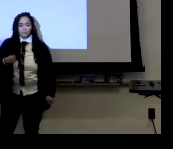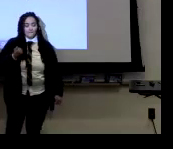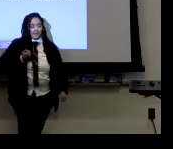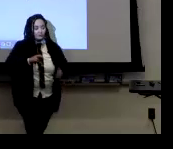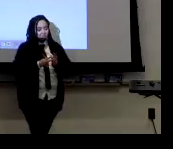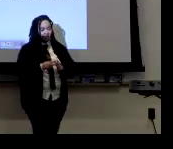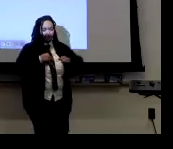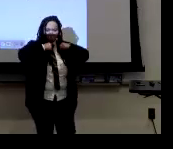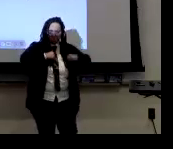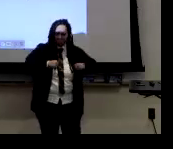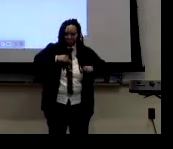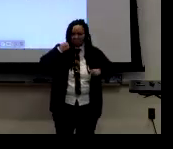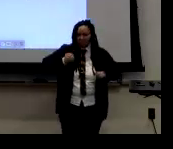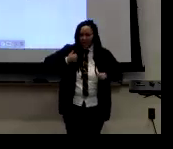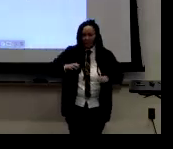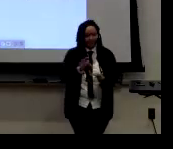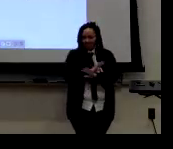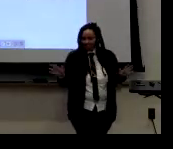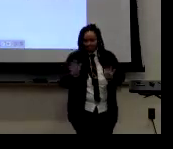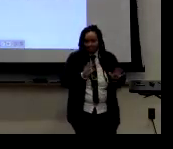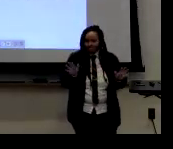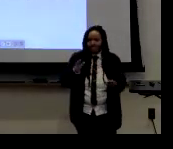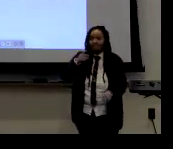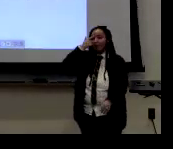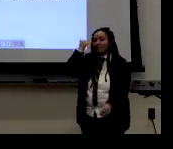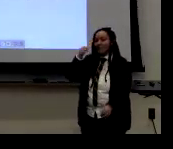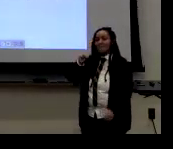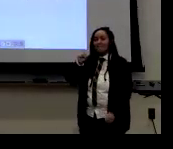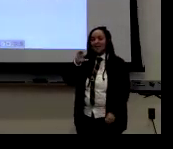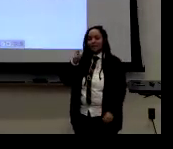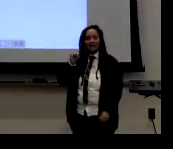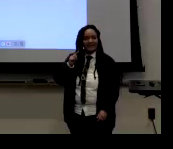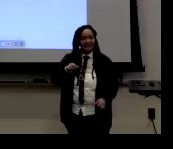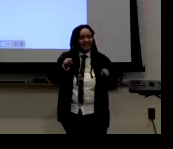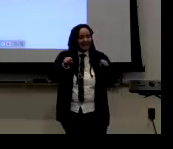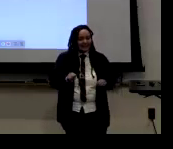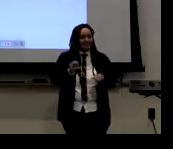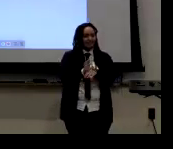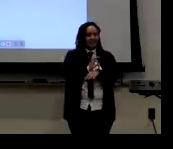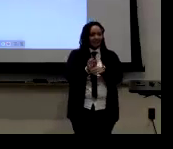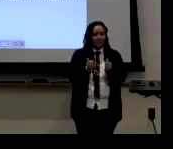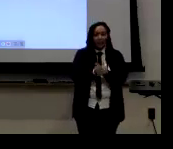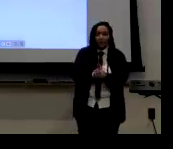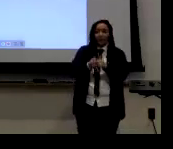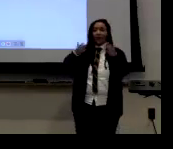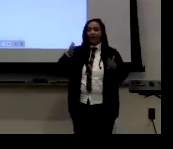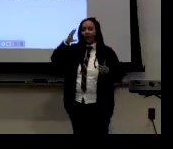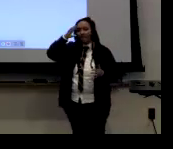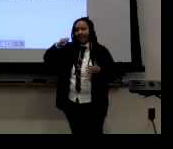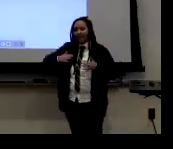this right here. So, um, know, normally we think masculine men's manly and strong, but that's not what it is.